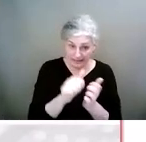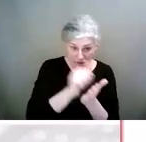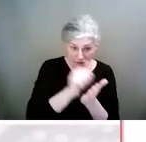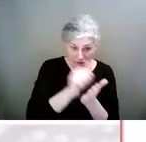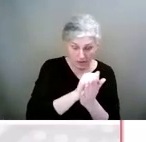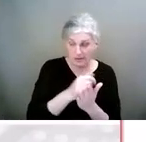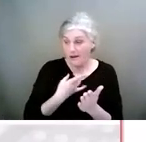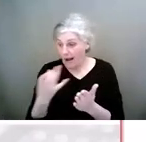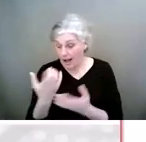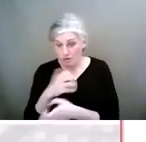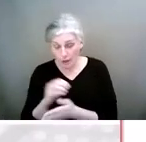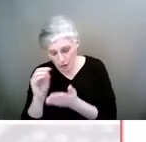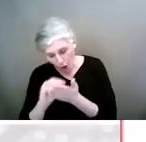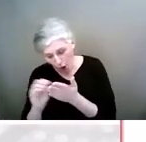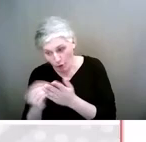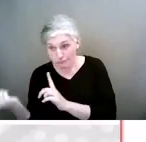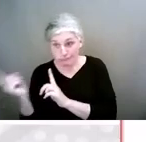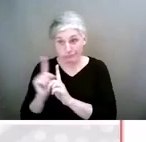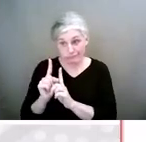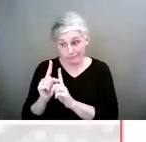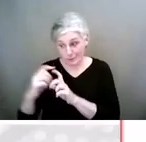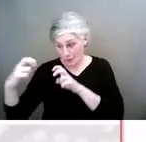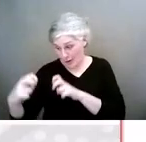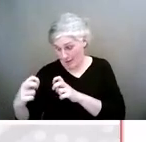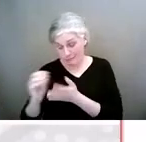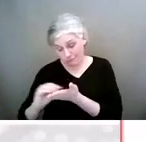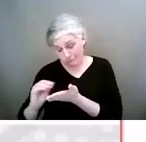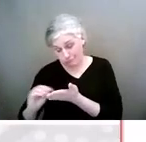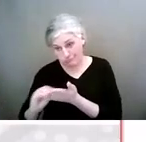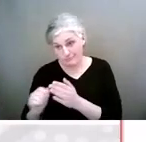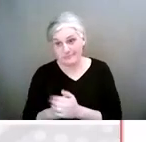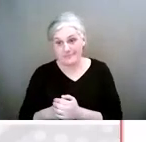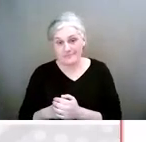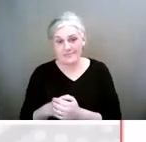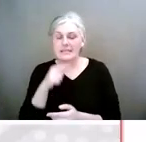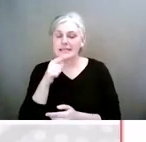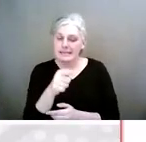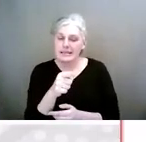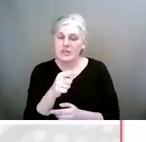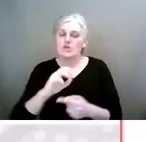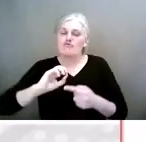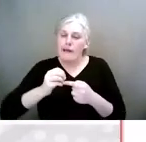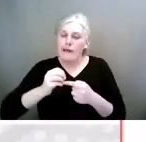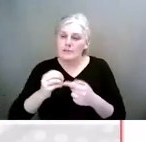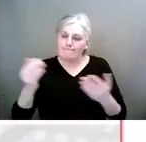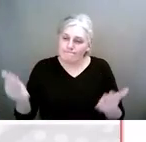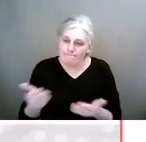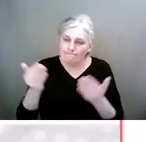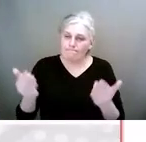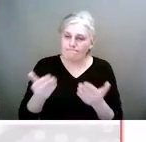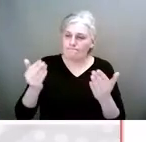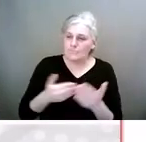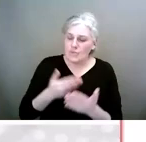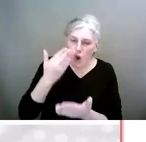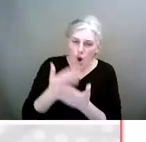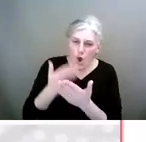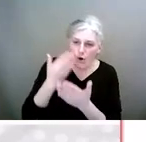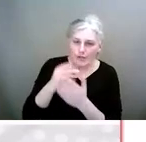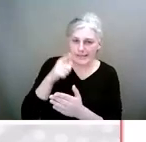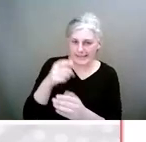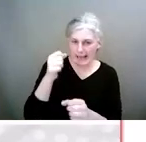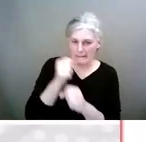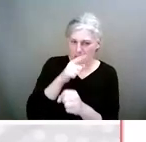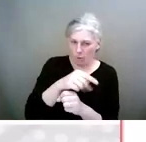them to color it in and do it with them as well. And all of it is just rehashing, just reinforcing the learning there about